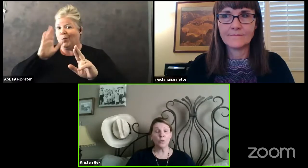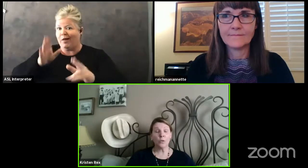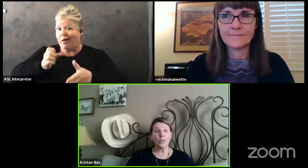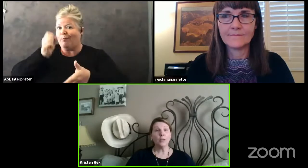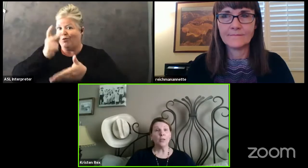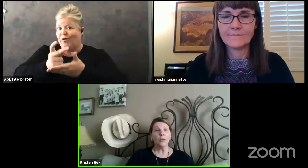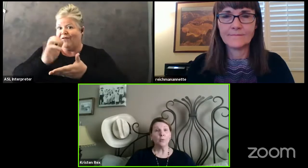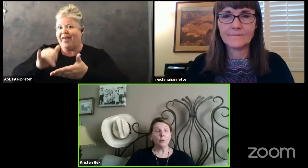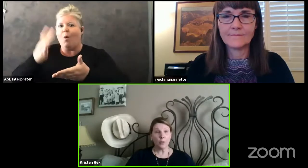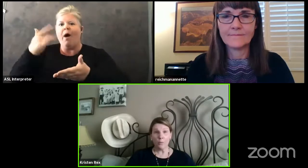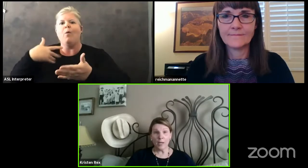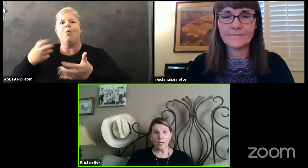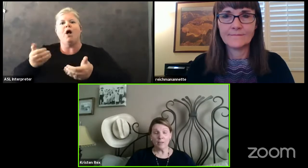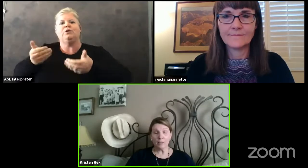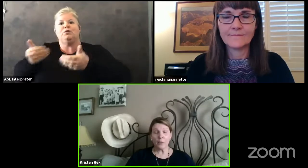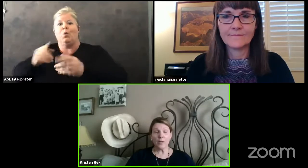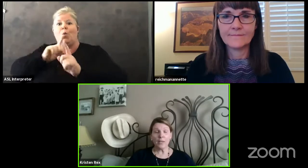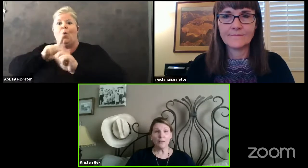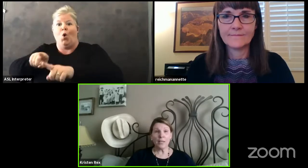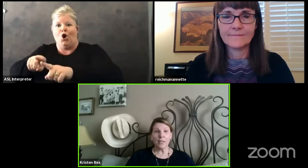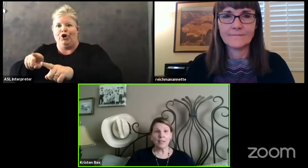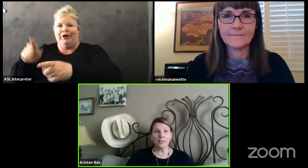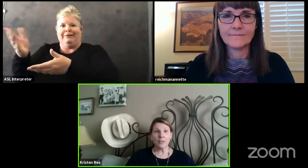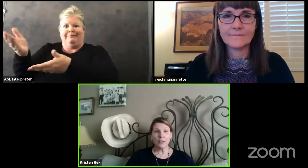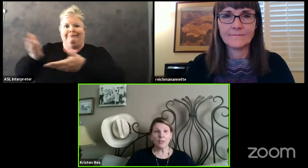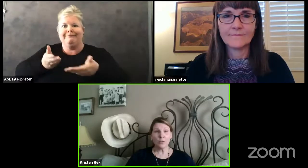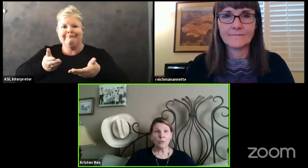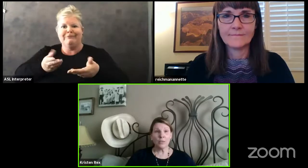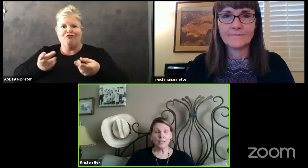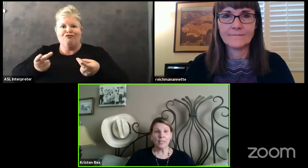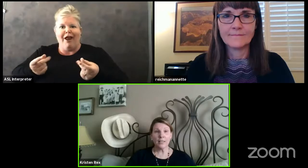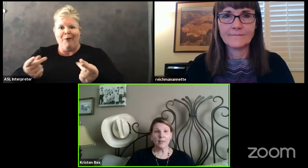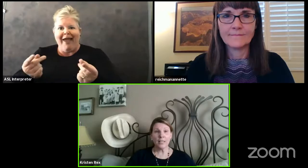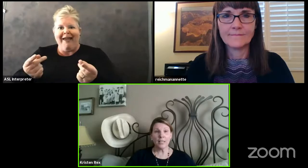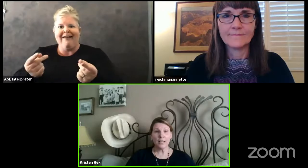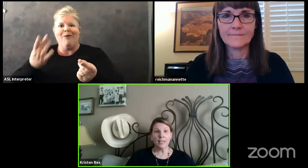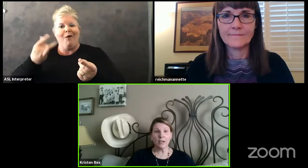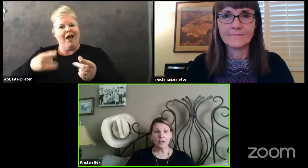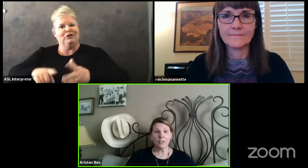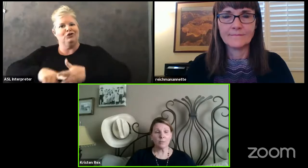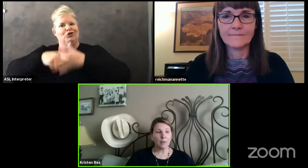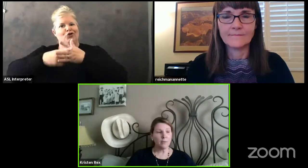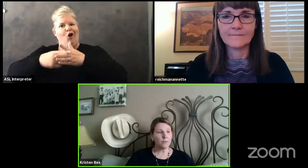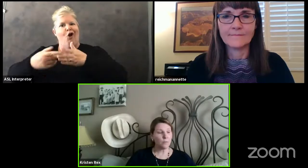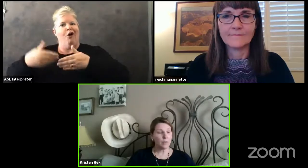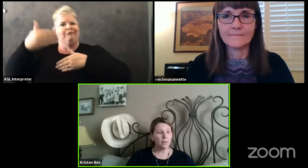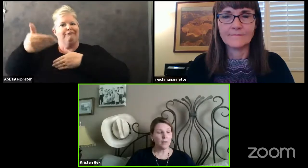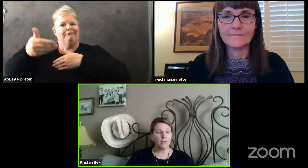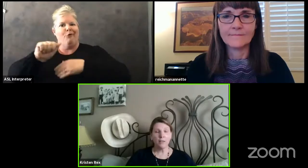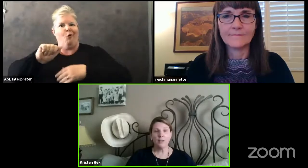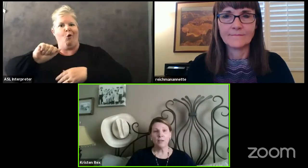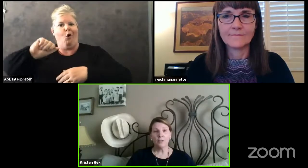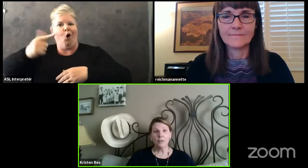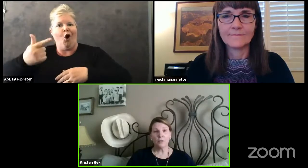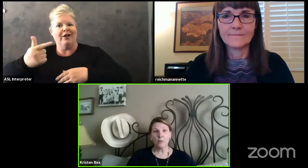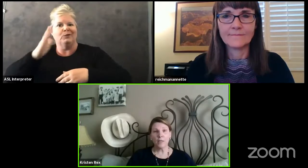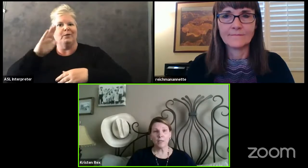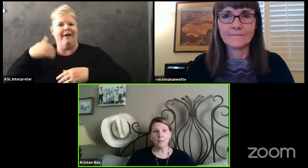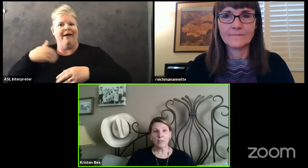get it ordered right away so we can be starting school in the august months with a